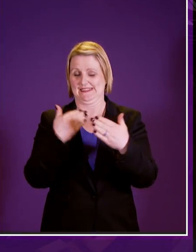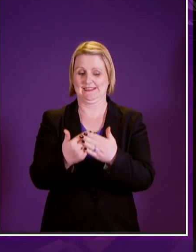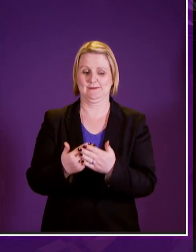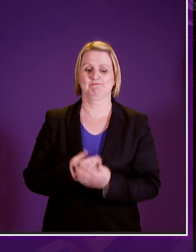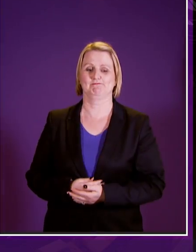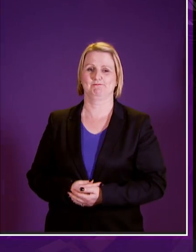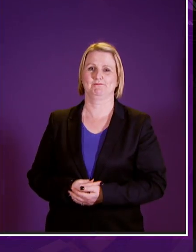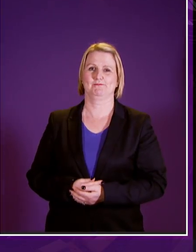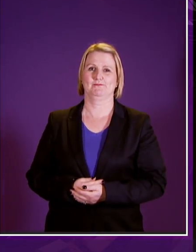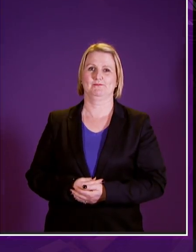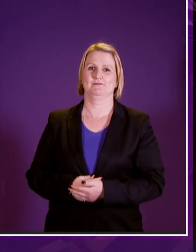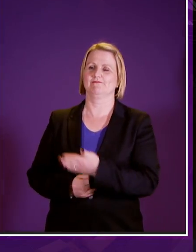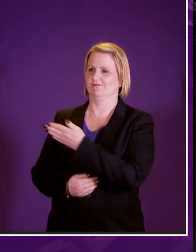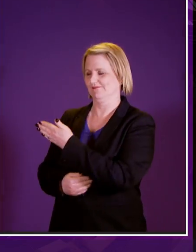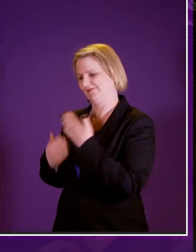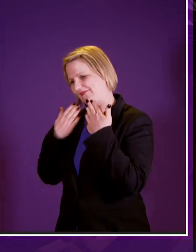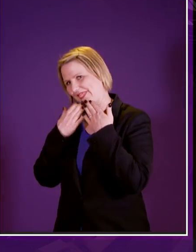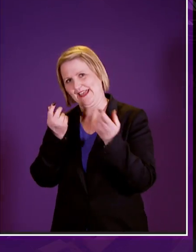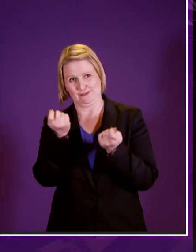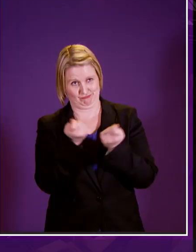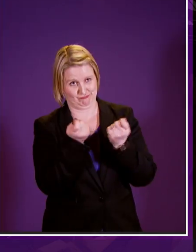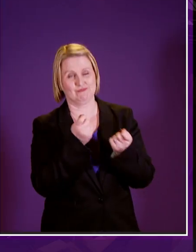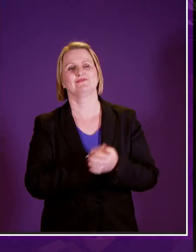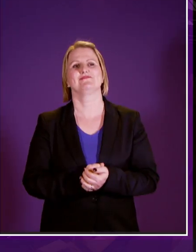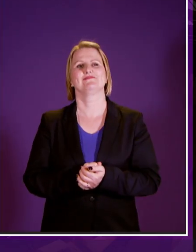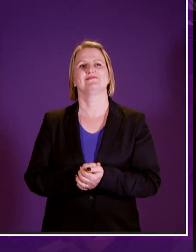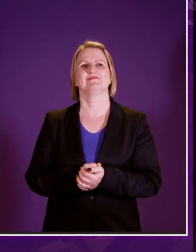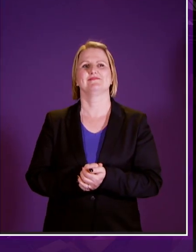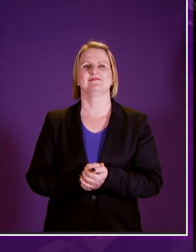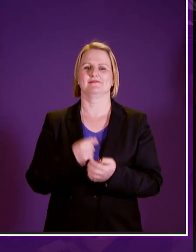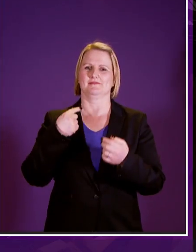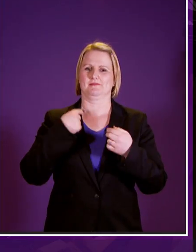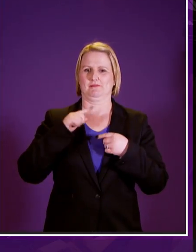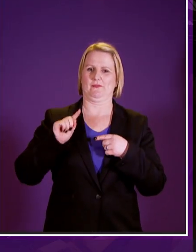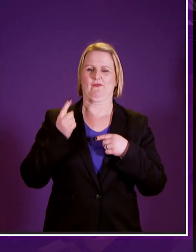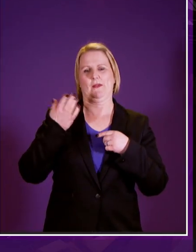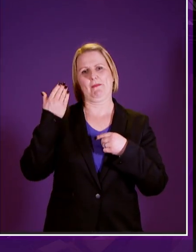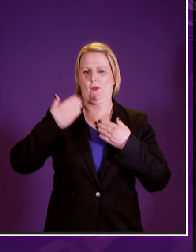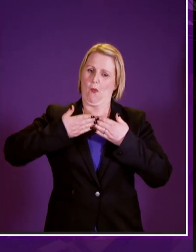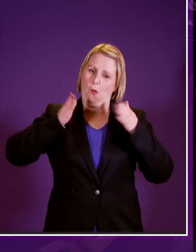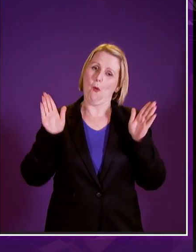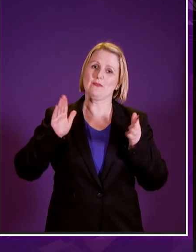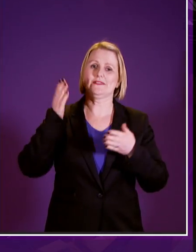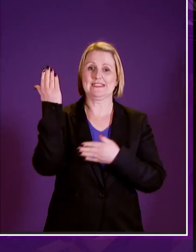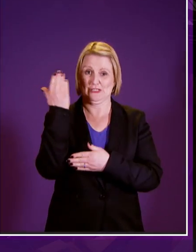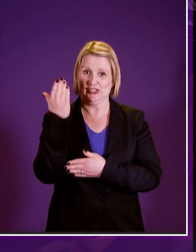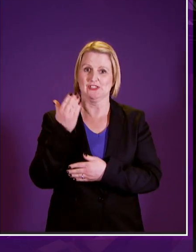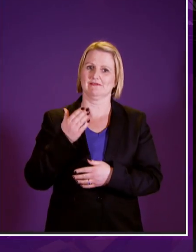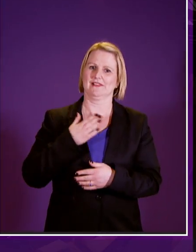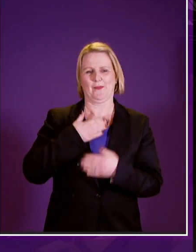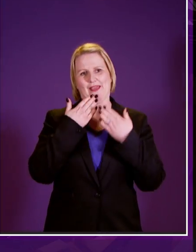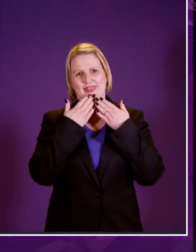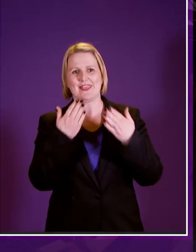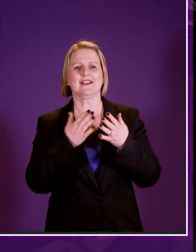and as well as my thanks from in my opening speech i'd also like to to put on record my thanks to the